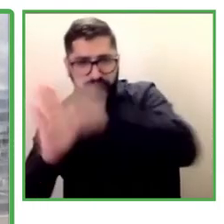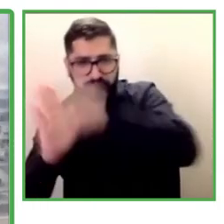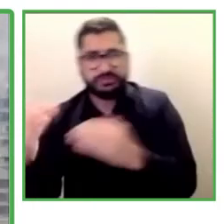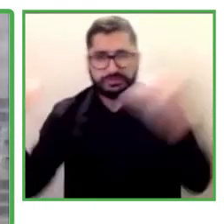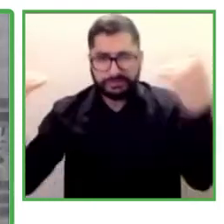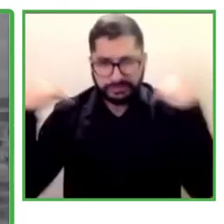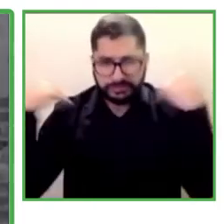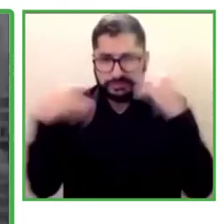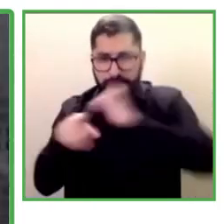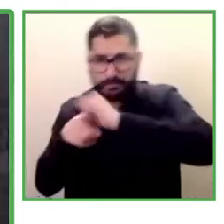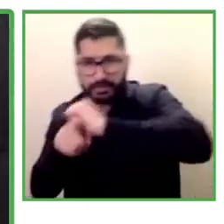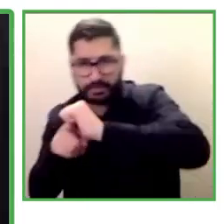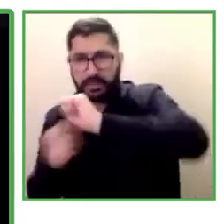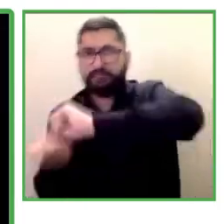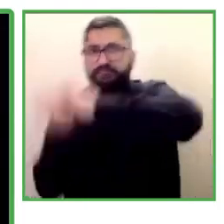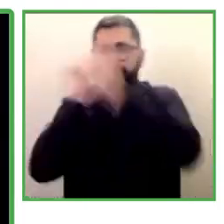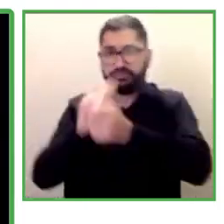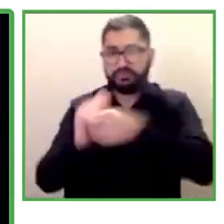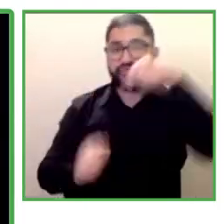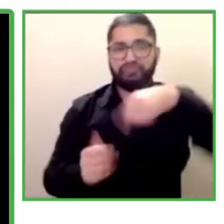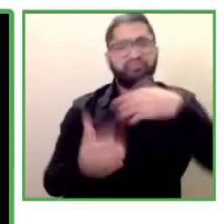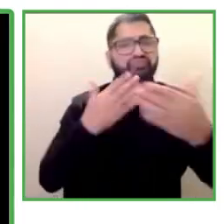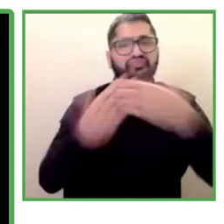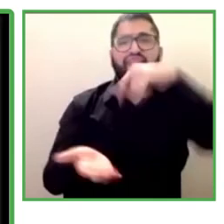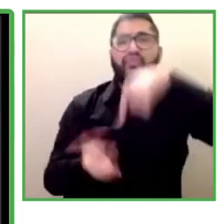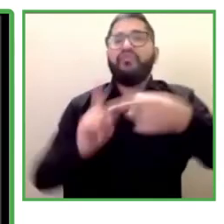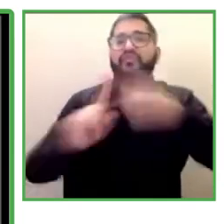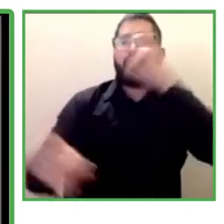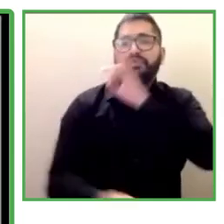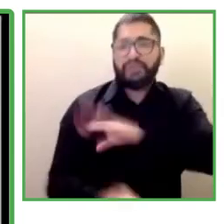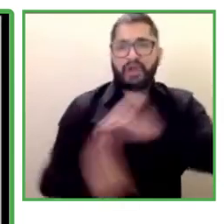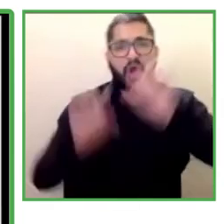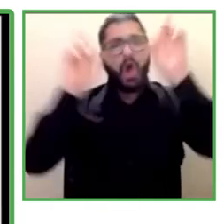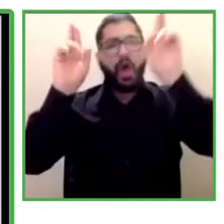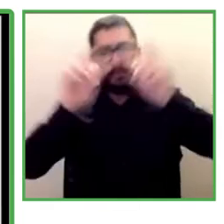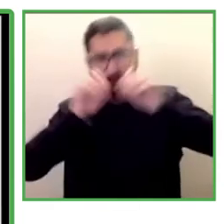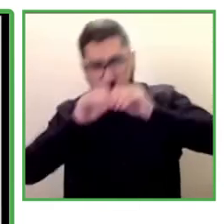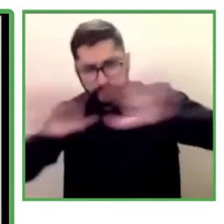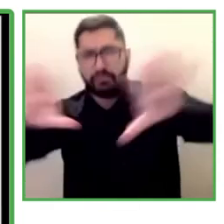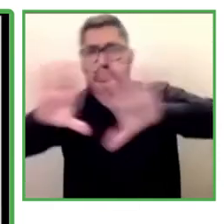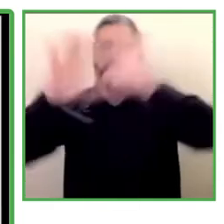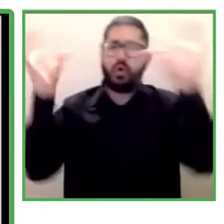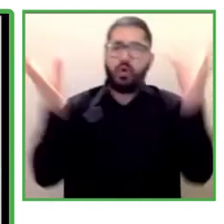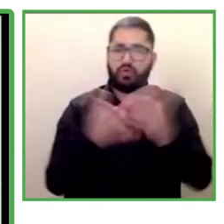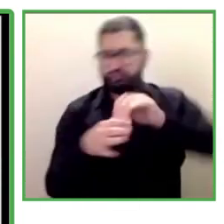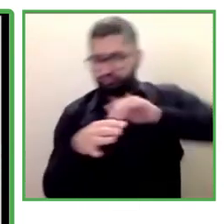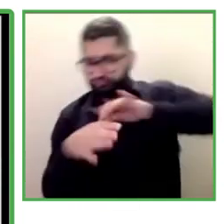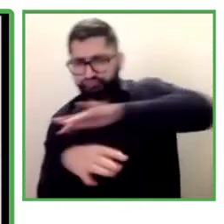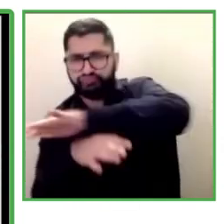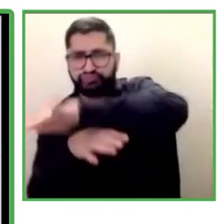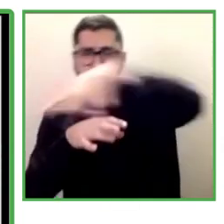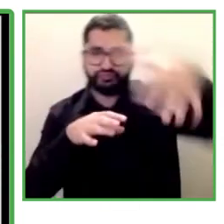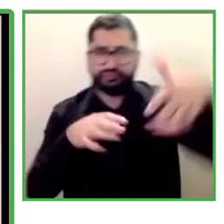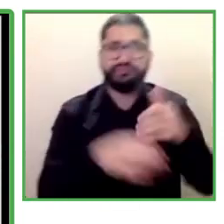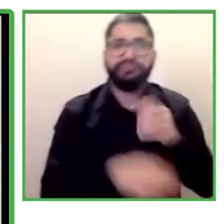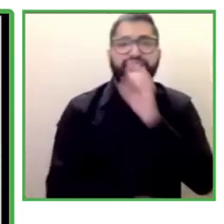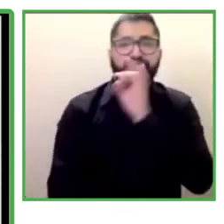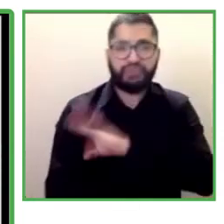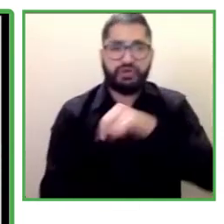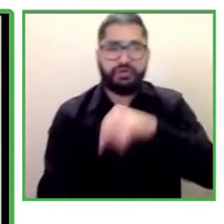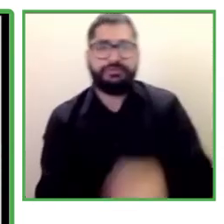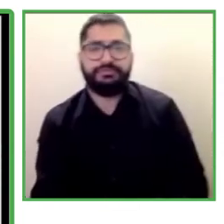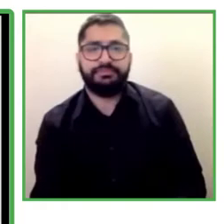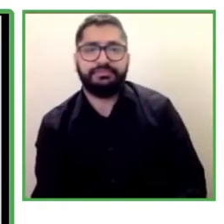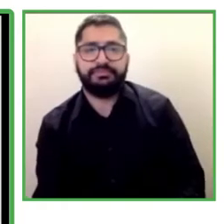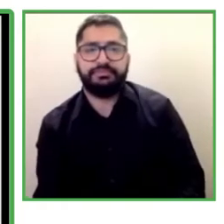replicating its model in Santiago, Chile. And it expects to take this same initiative in other territories